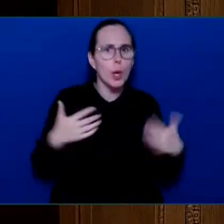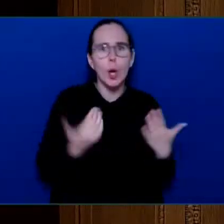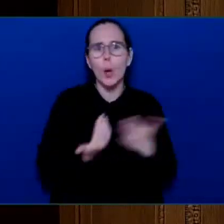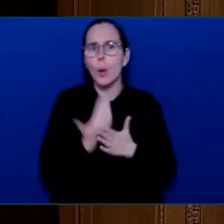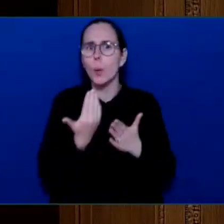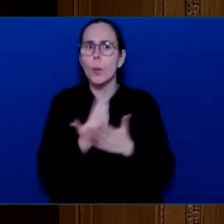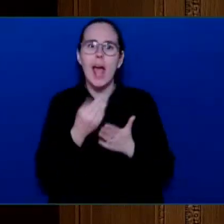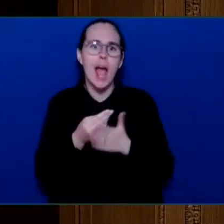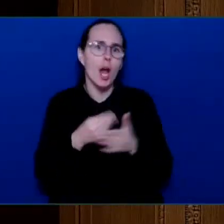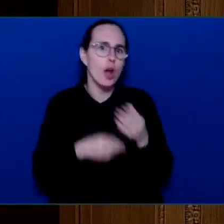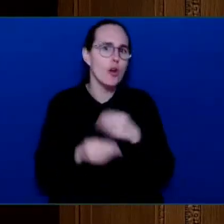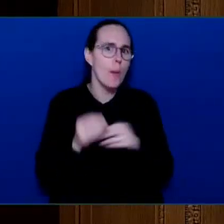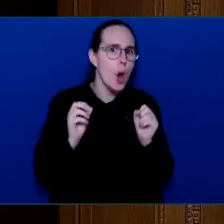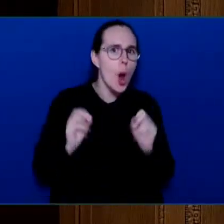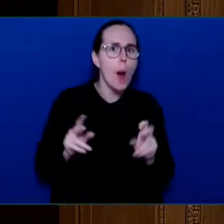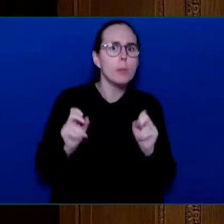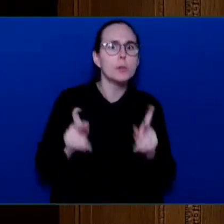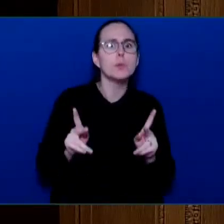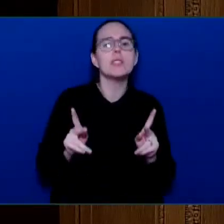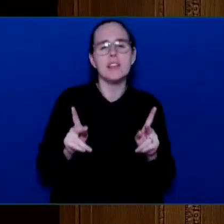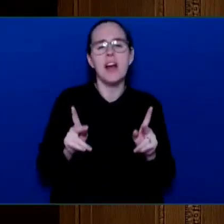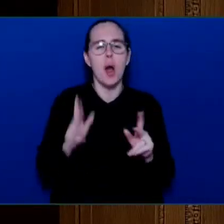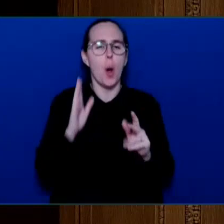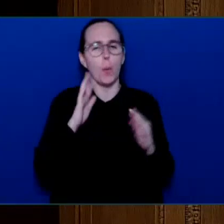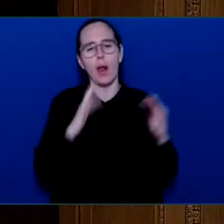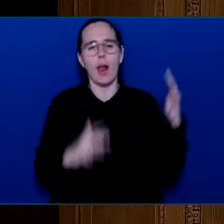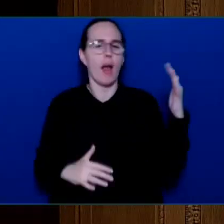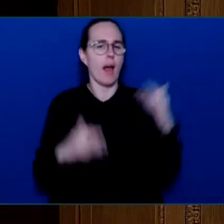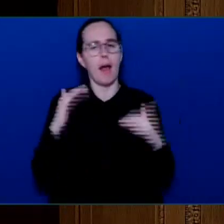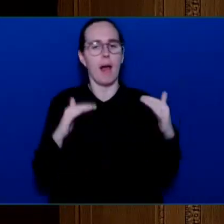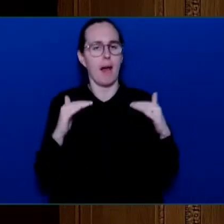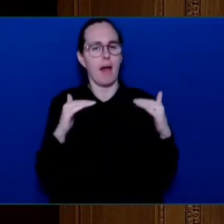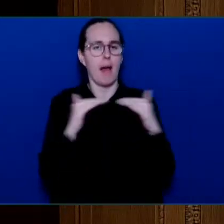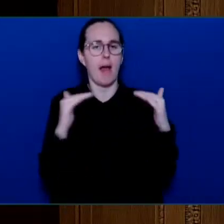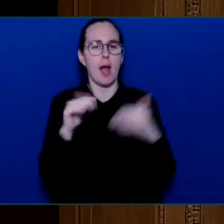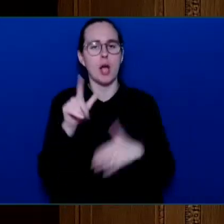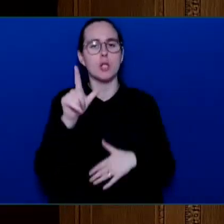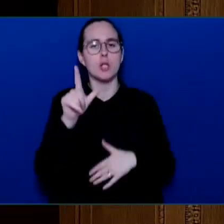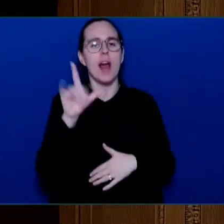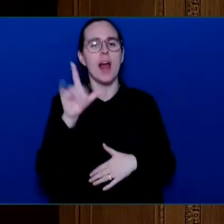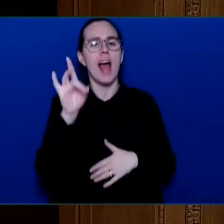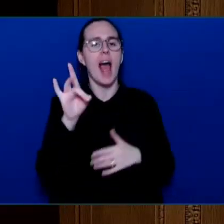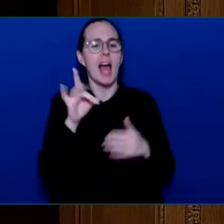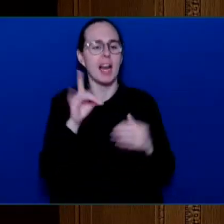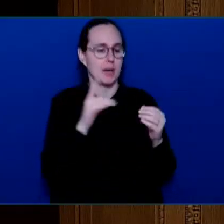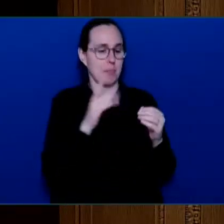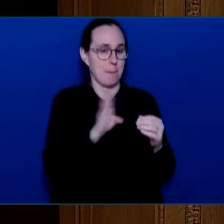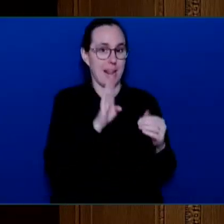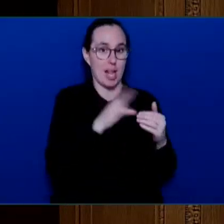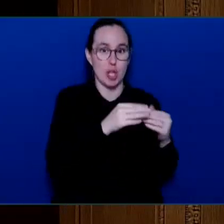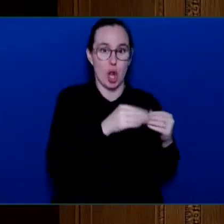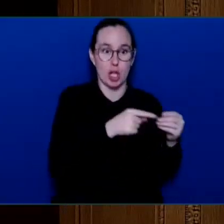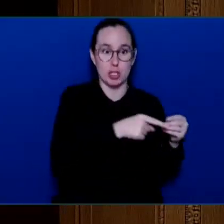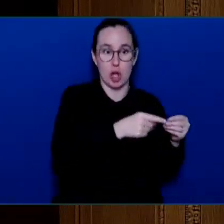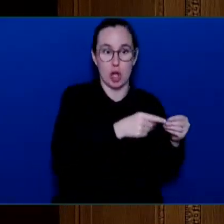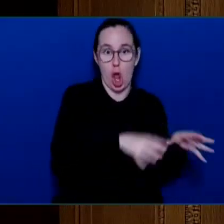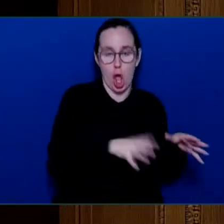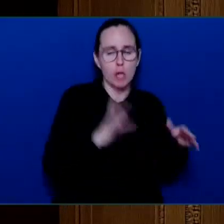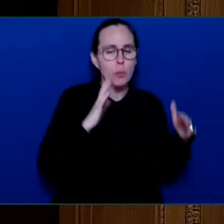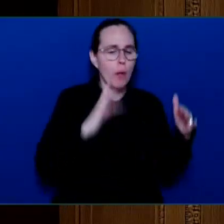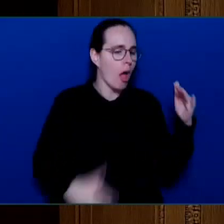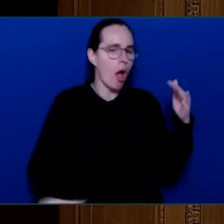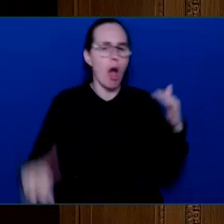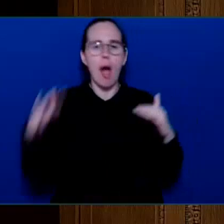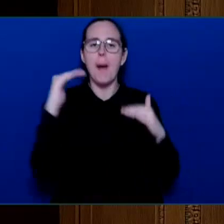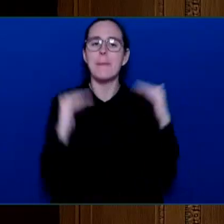of $28 billion. That's Mr. Peacock says to the Minister yesterday. We have been unable to find support for these statements in